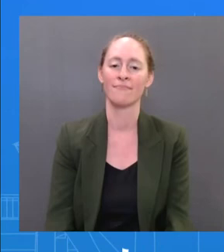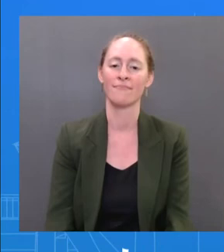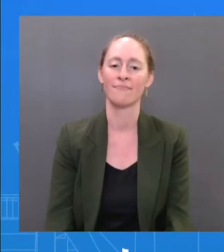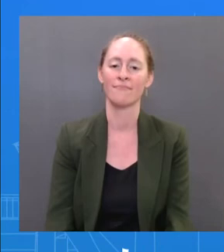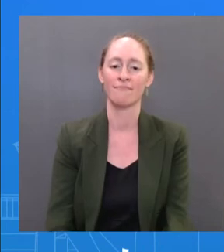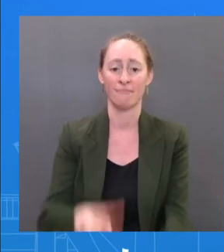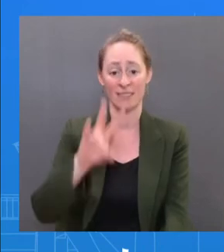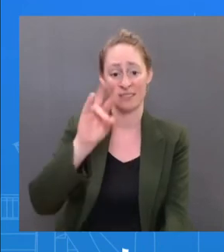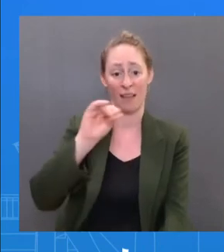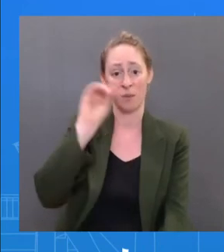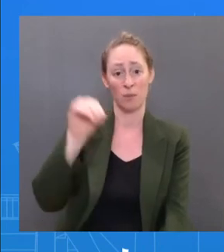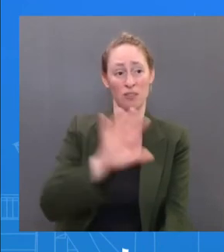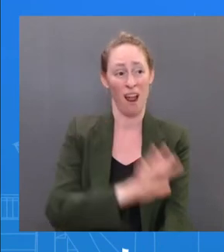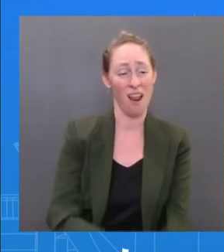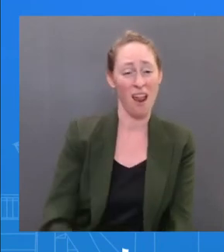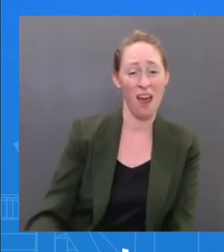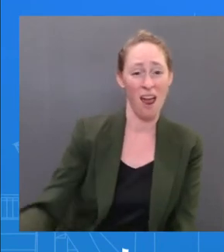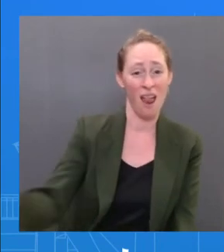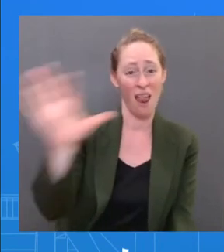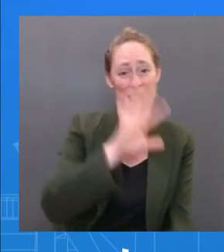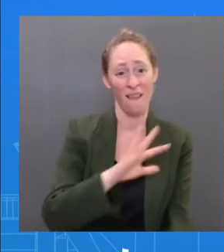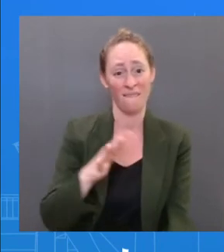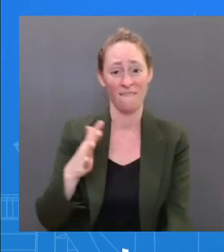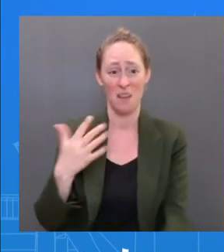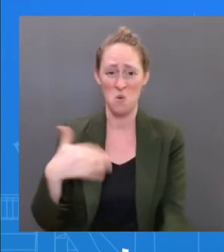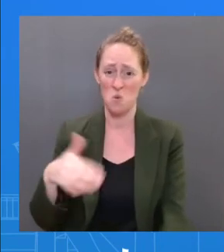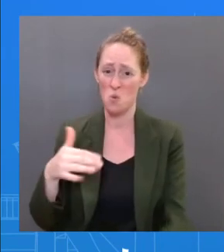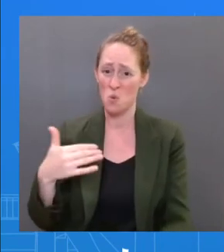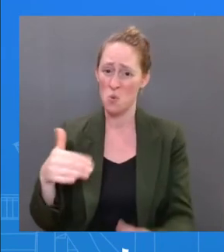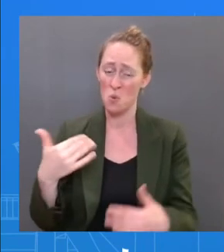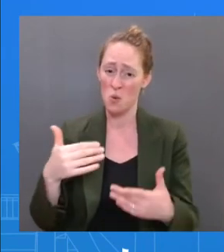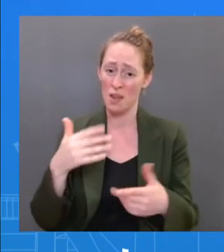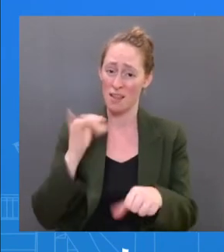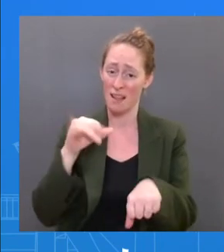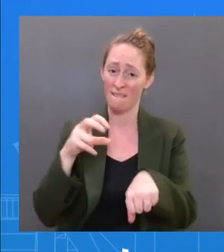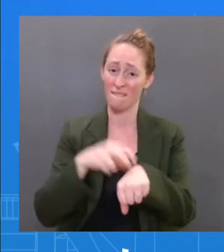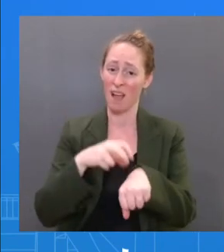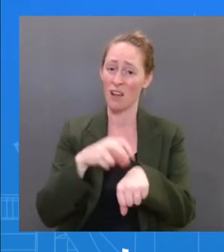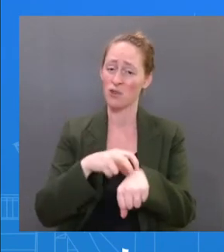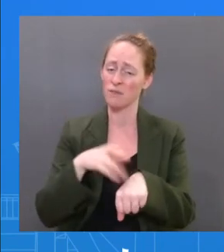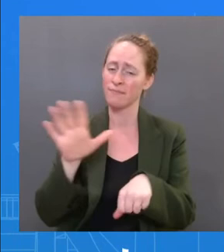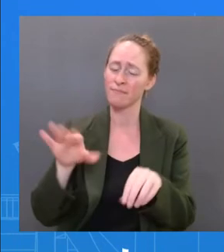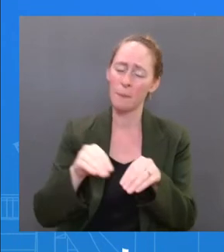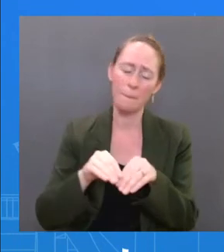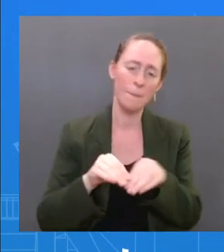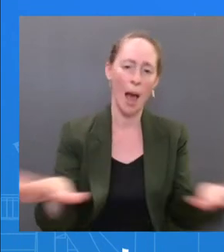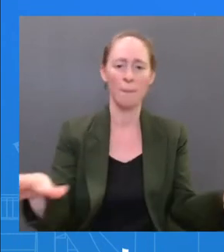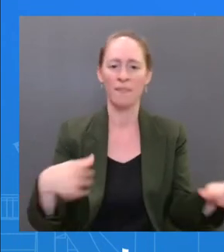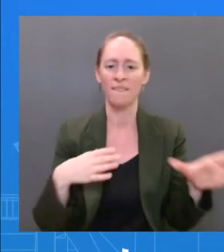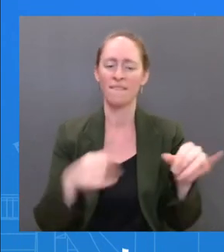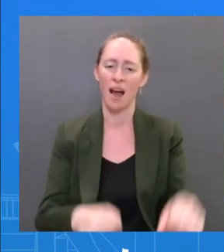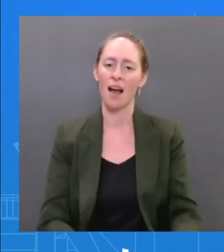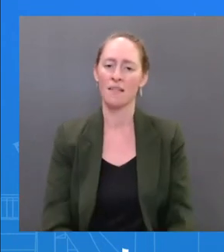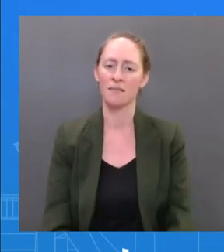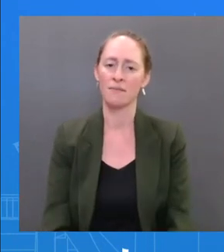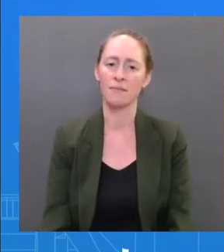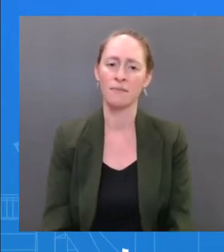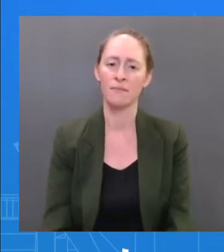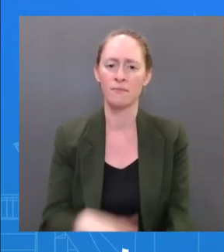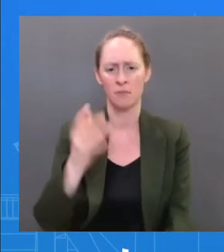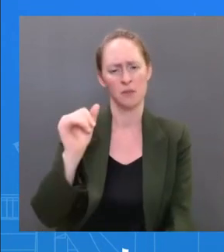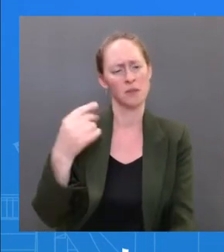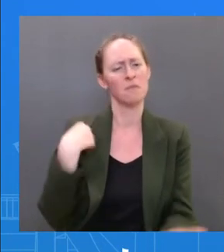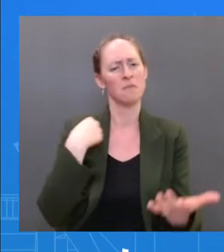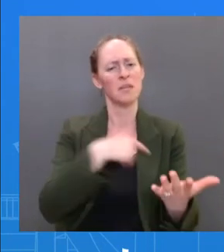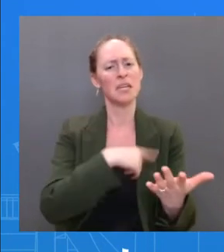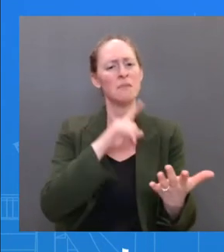And we are going to continue working on keeping both infections down and really working hard to make sure serious illness is limited. And I think, by